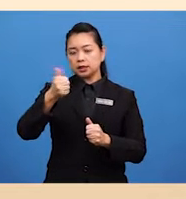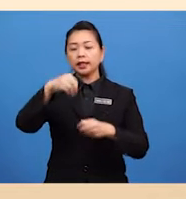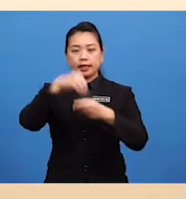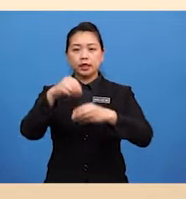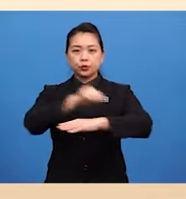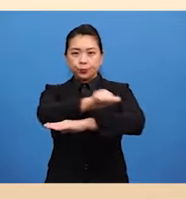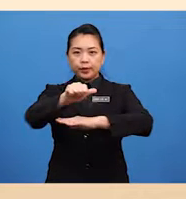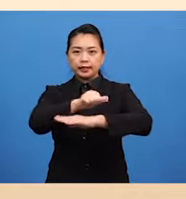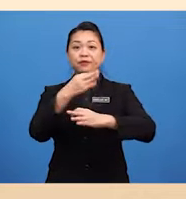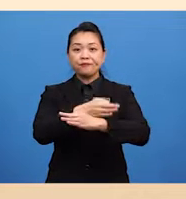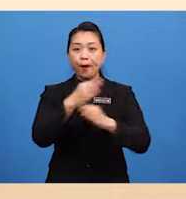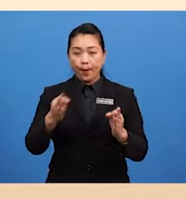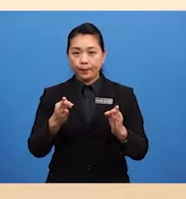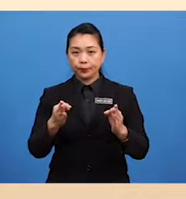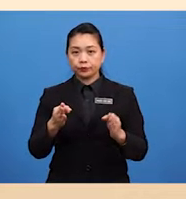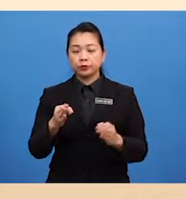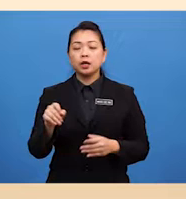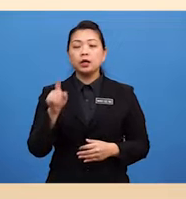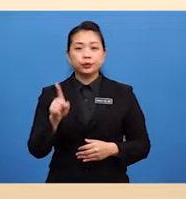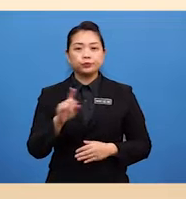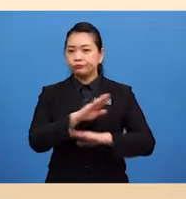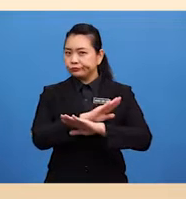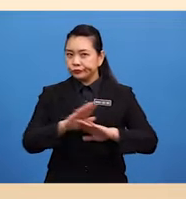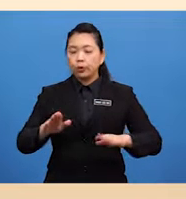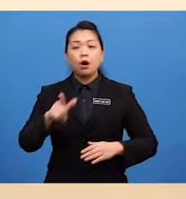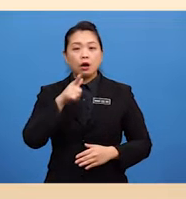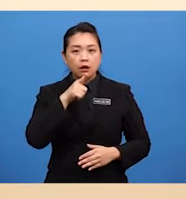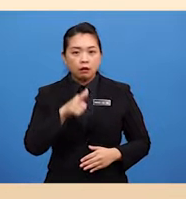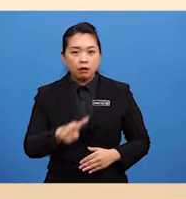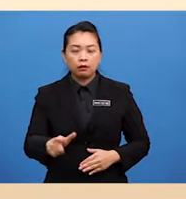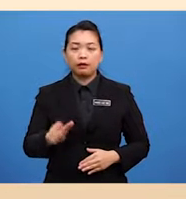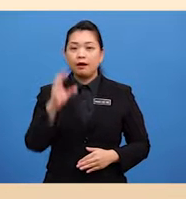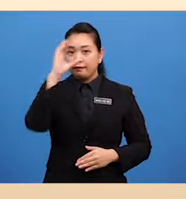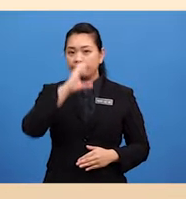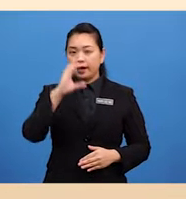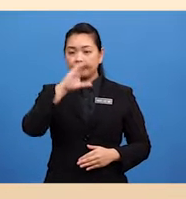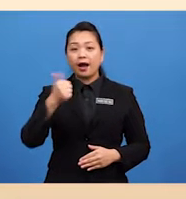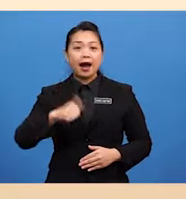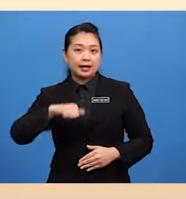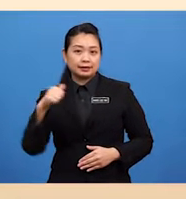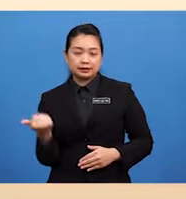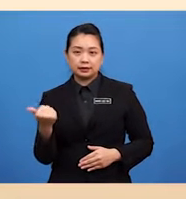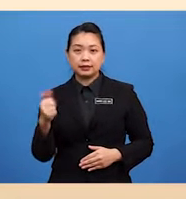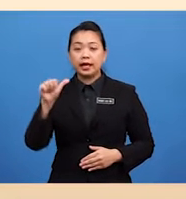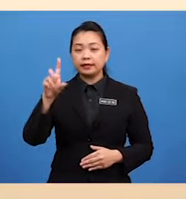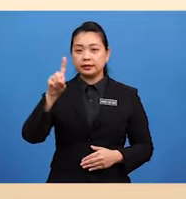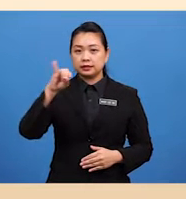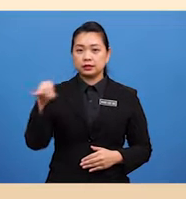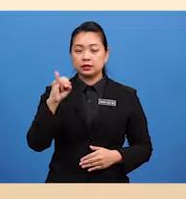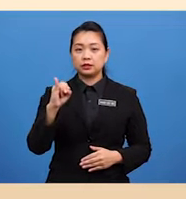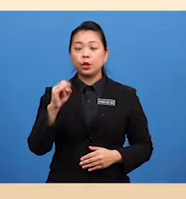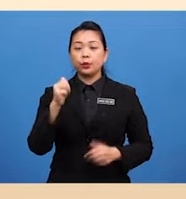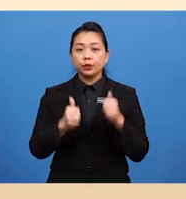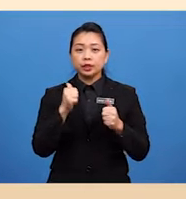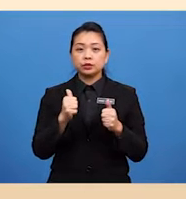You No Longer Find Original Adjective Word